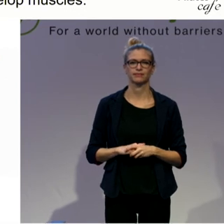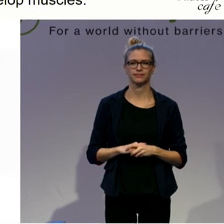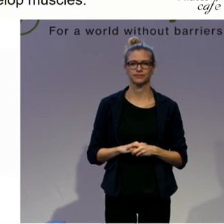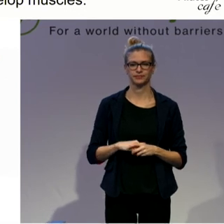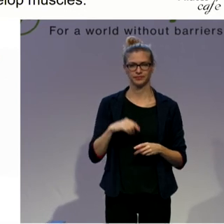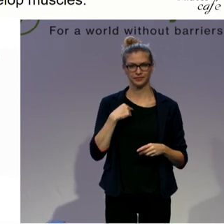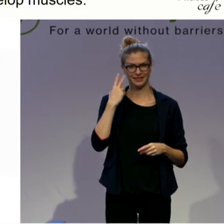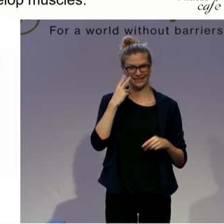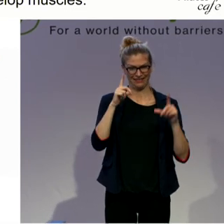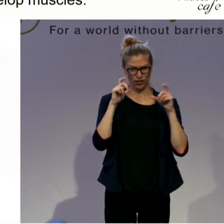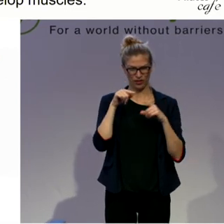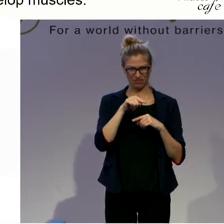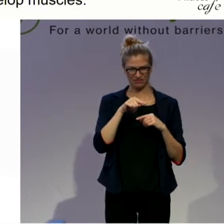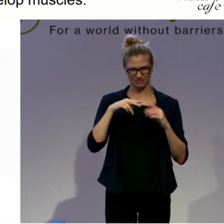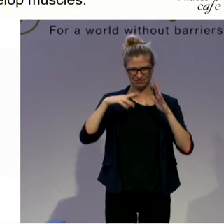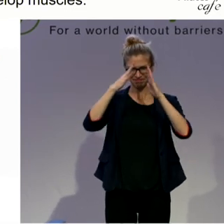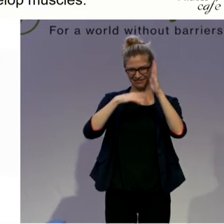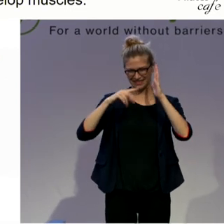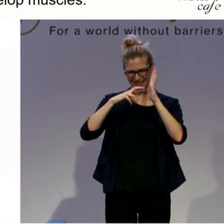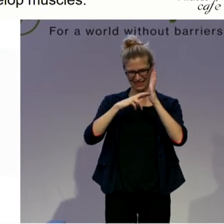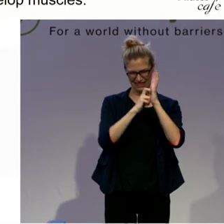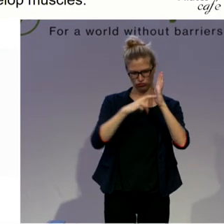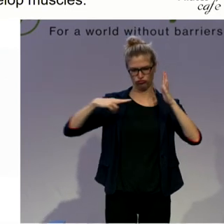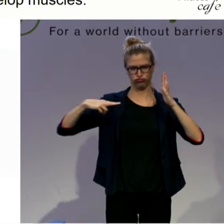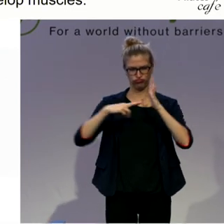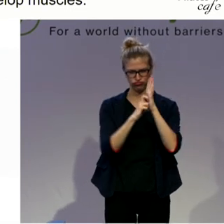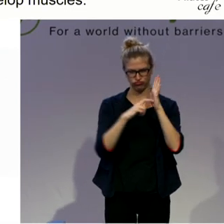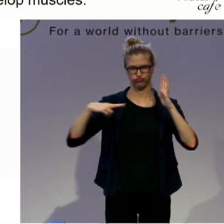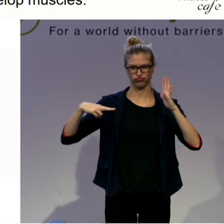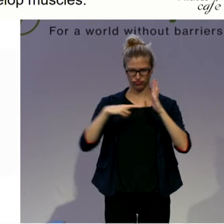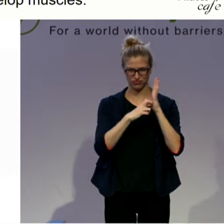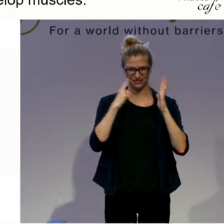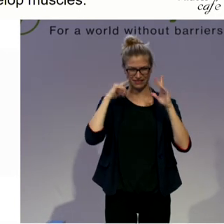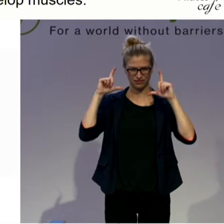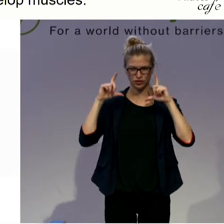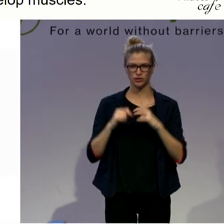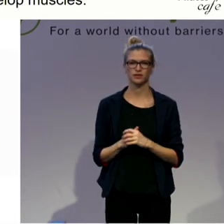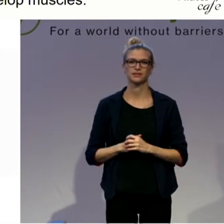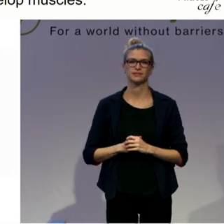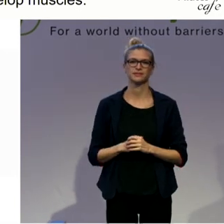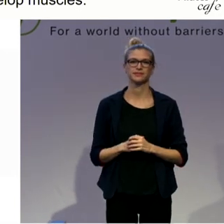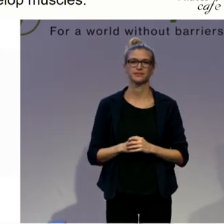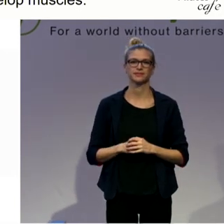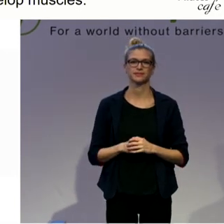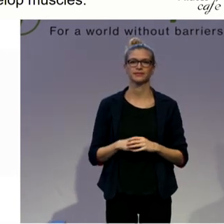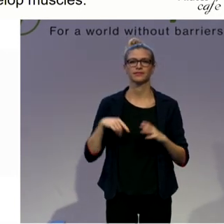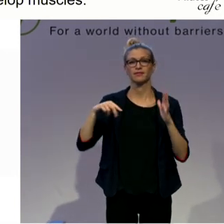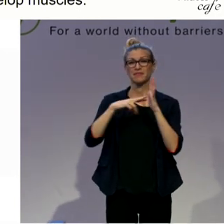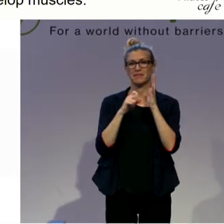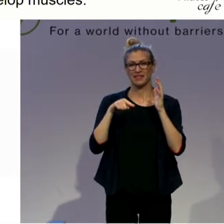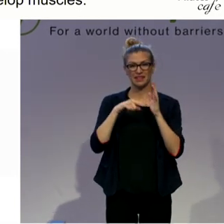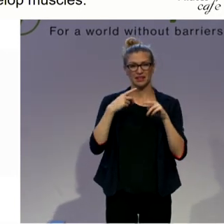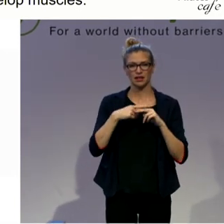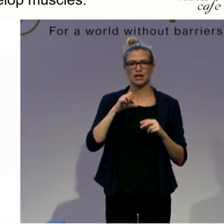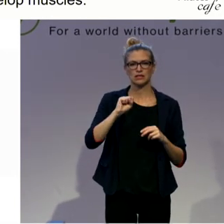a footwork. So usually, you may see like squats. As you can be